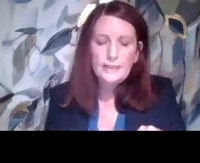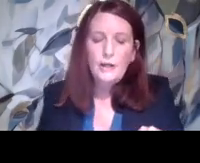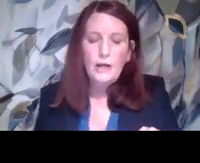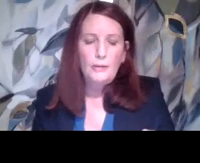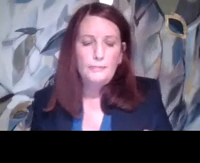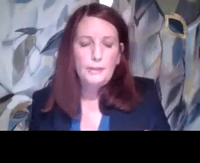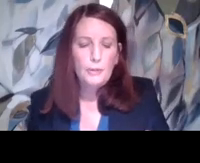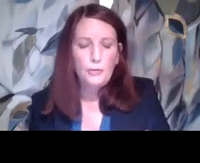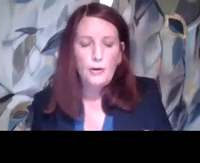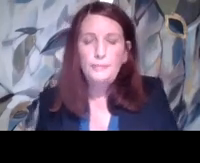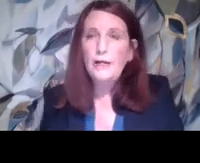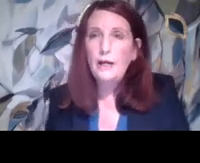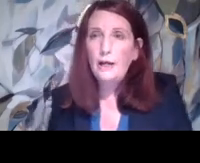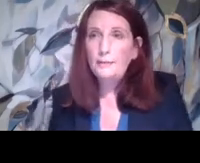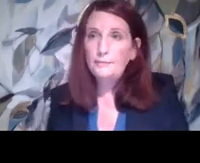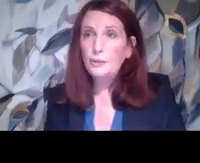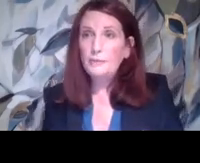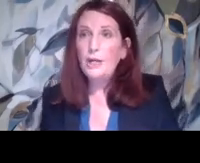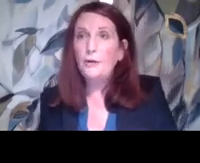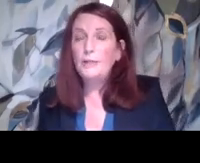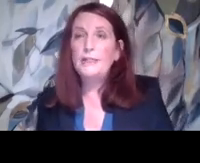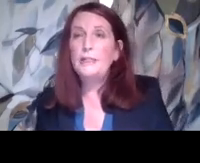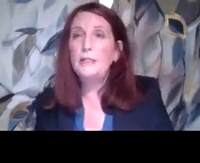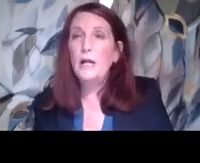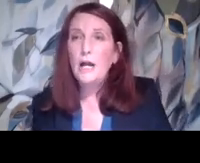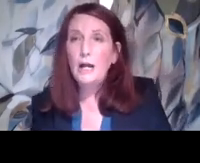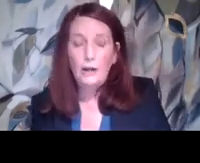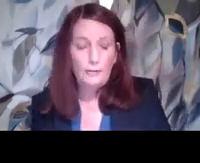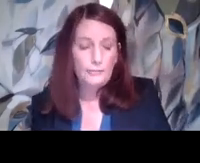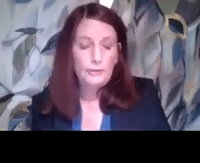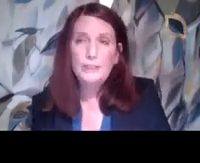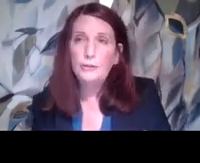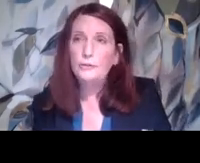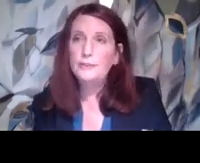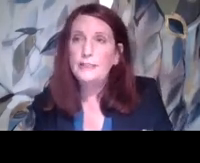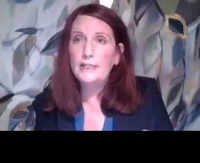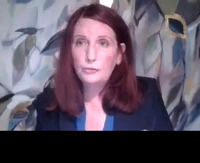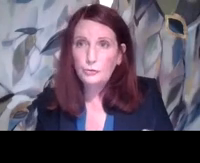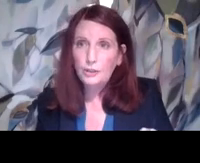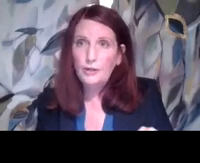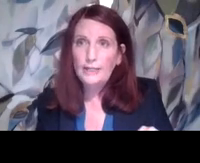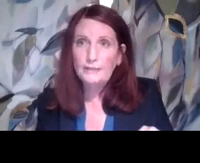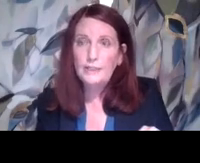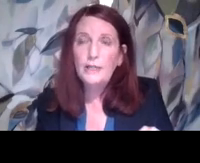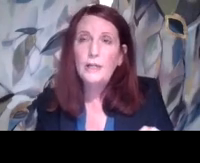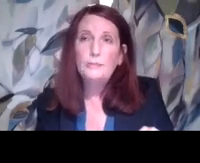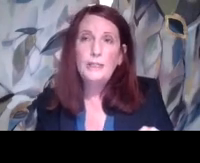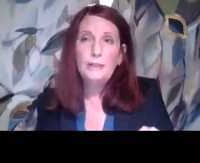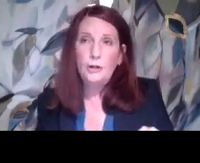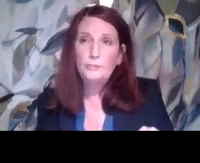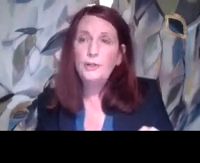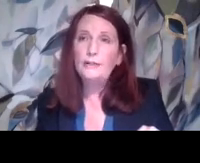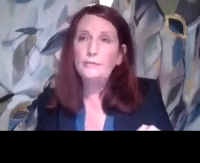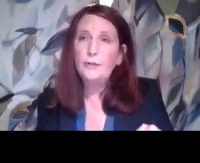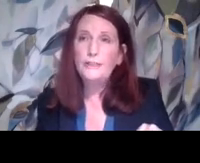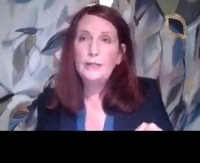services, uh, people who are visually impaired might need, uh, the materials in an extracurricular activity. To be